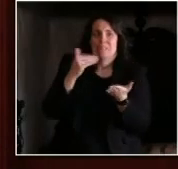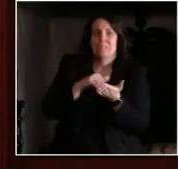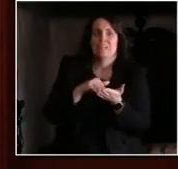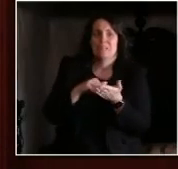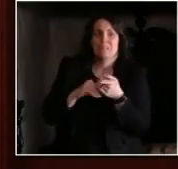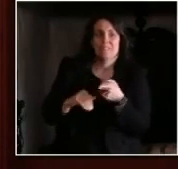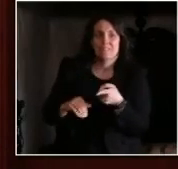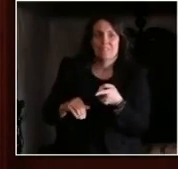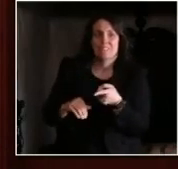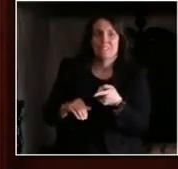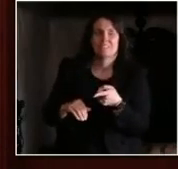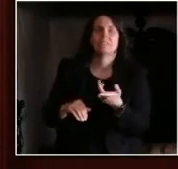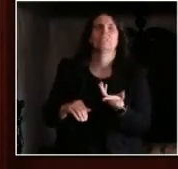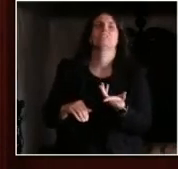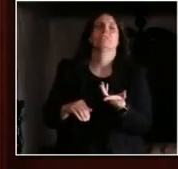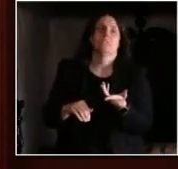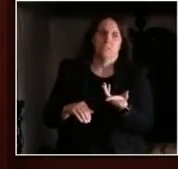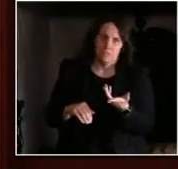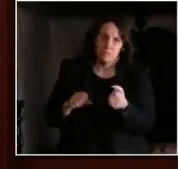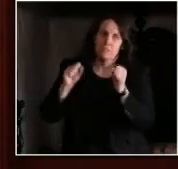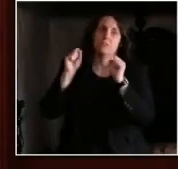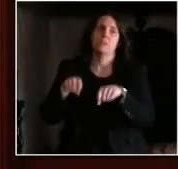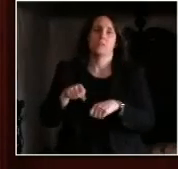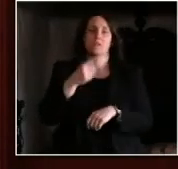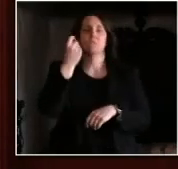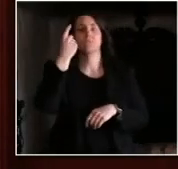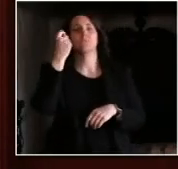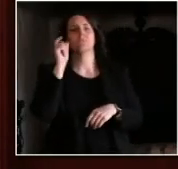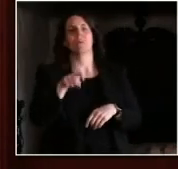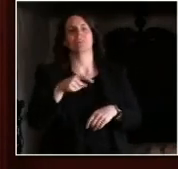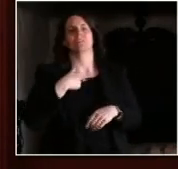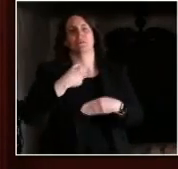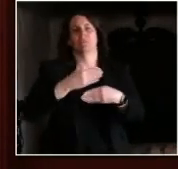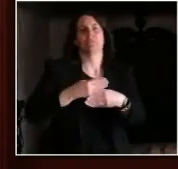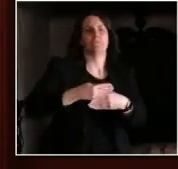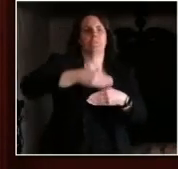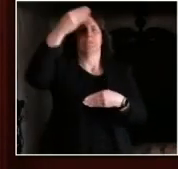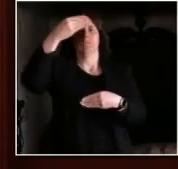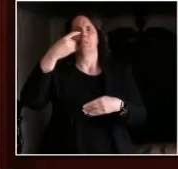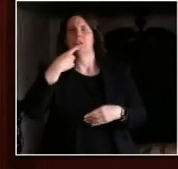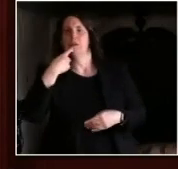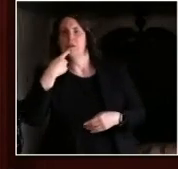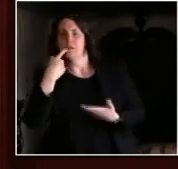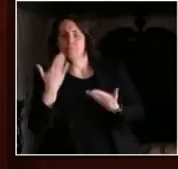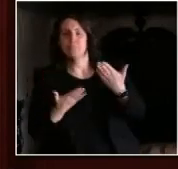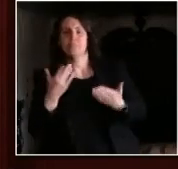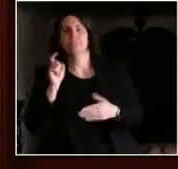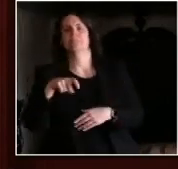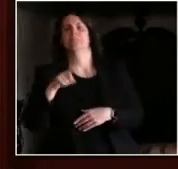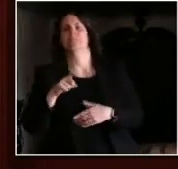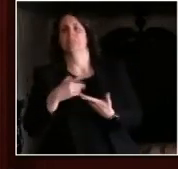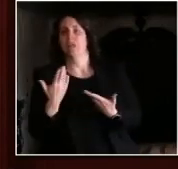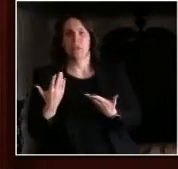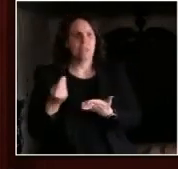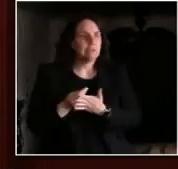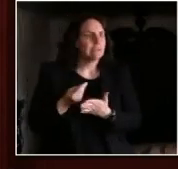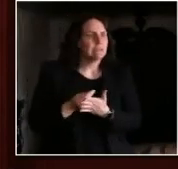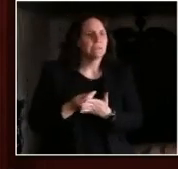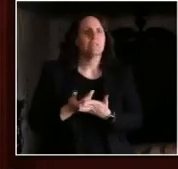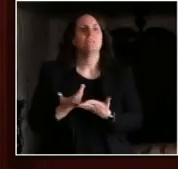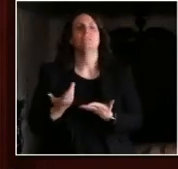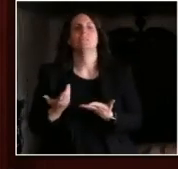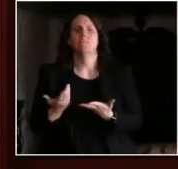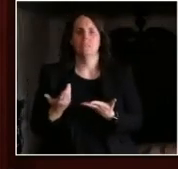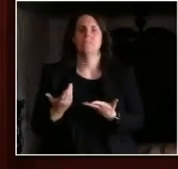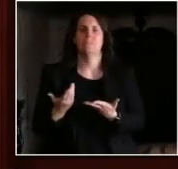shop that needs to buy milk and pastries. There's resources needed for that. And so at WEDC, we're working to understand the federal resources that